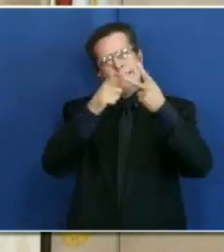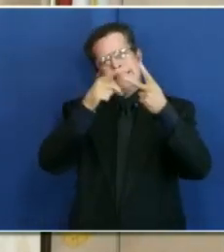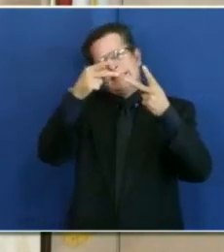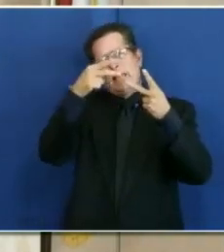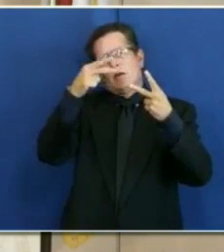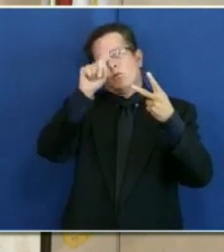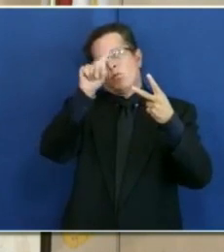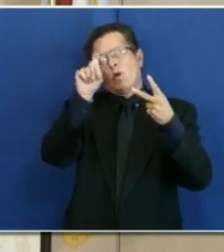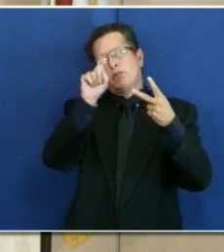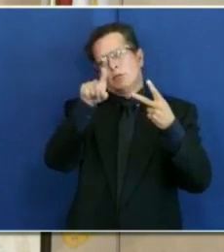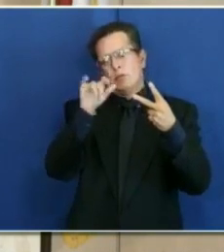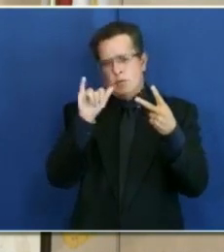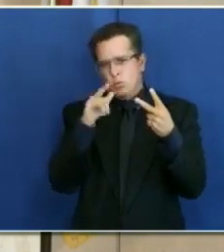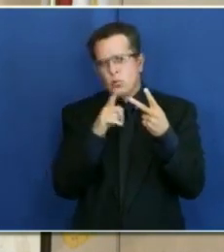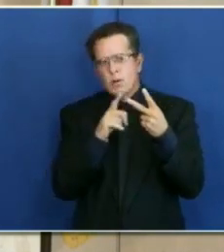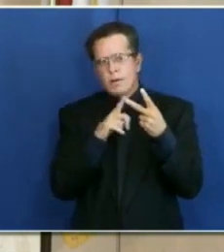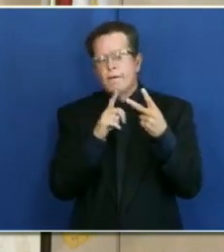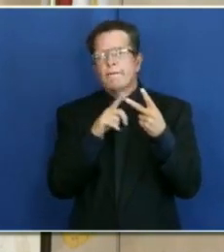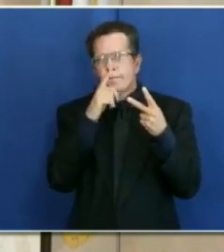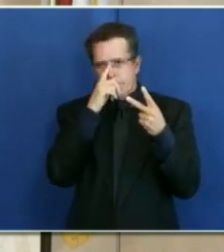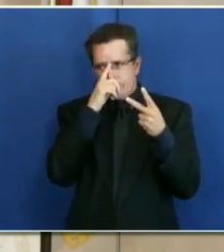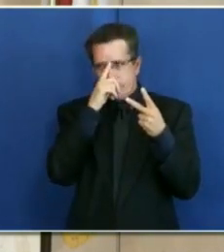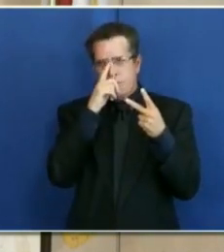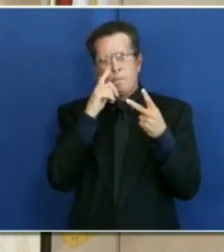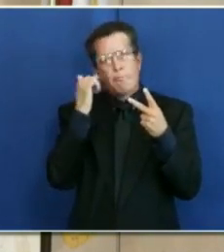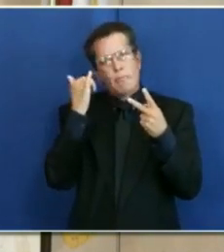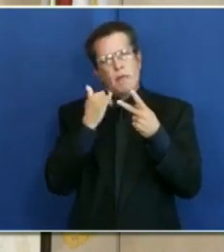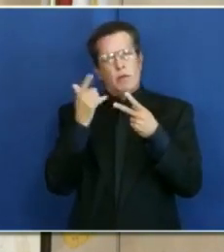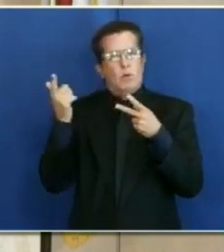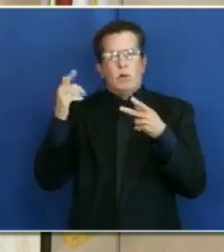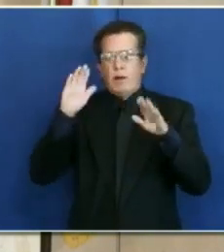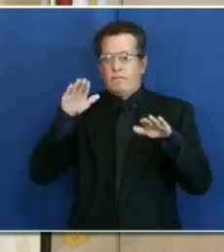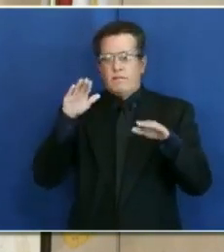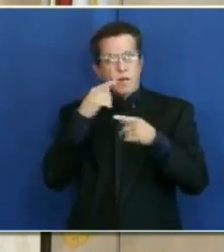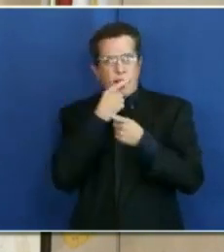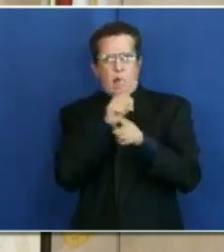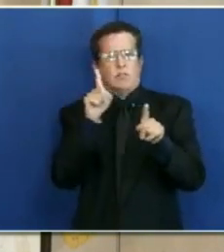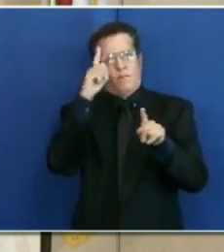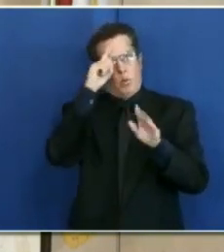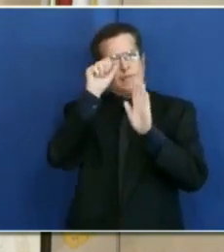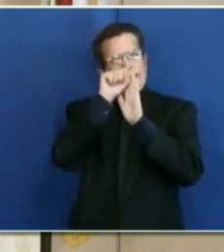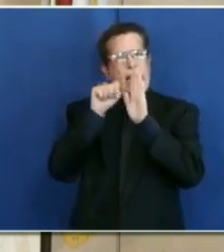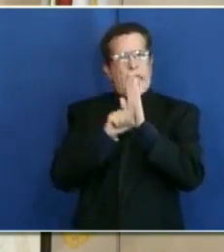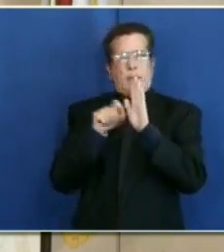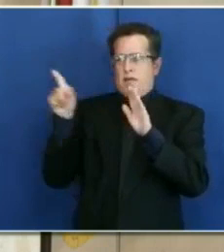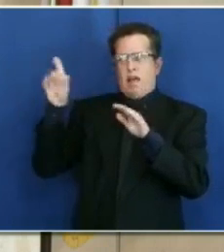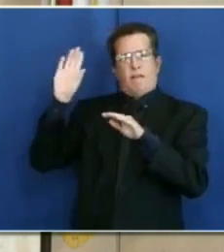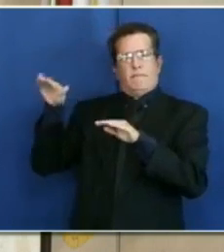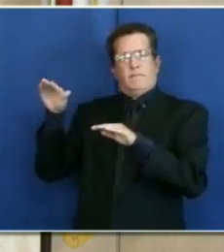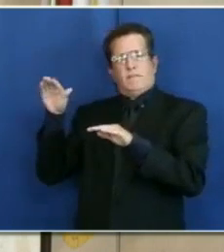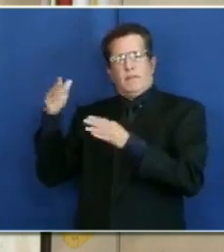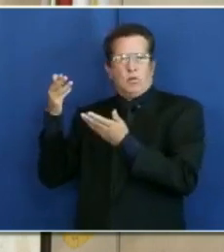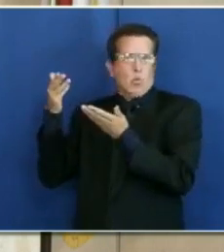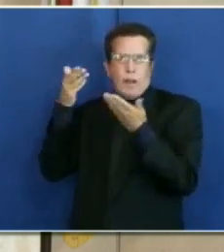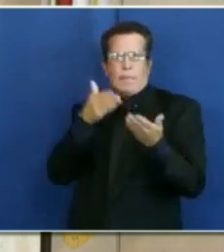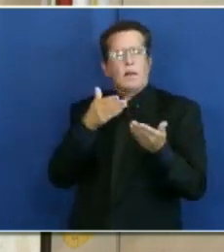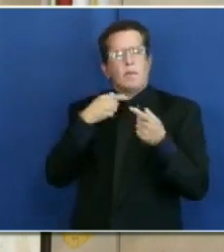is, I've heard you respond to the other reporters, that you don't yet have any information on state guidance. But at the same time, our